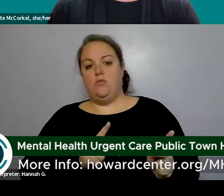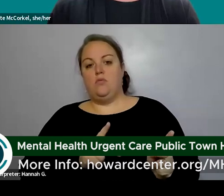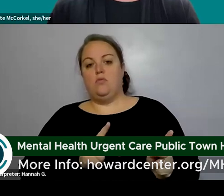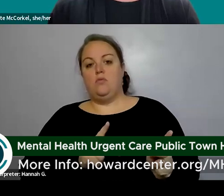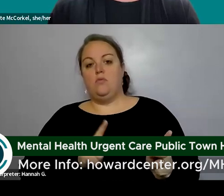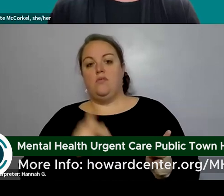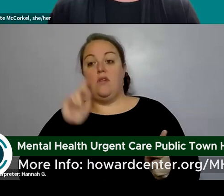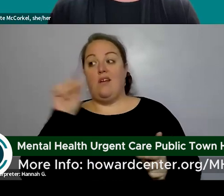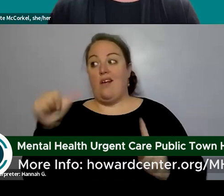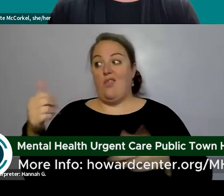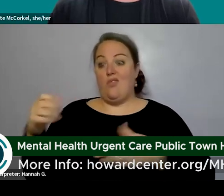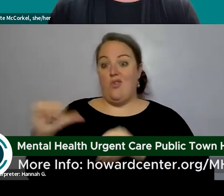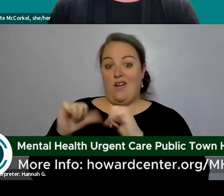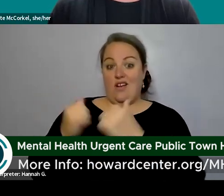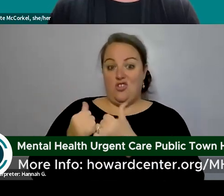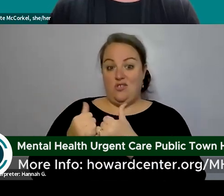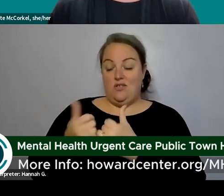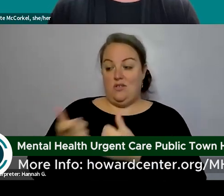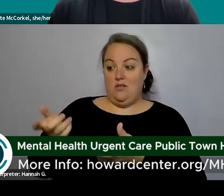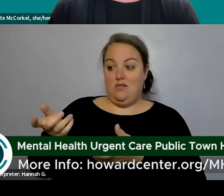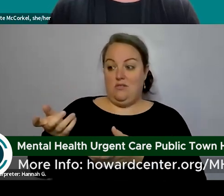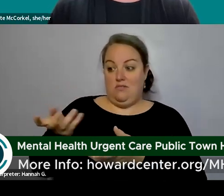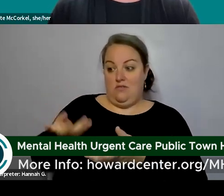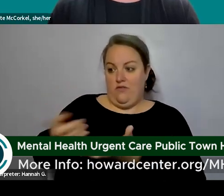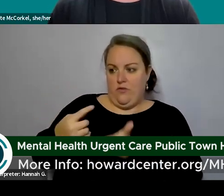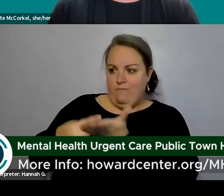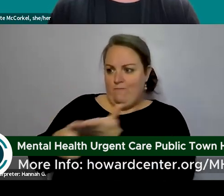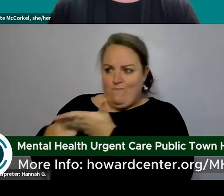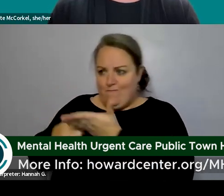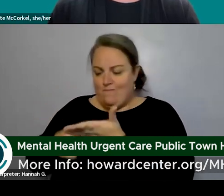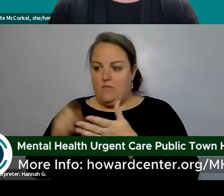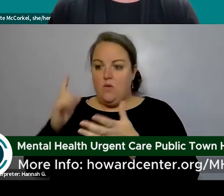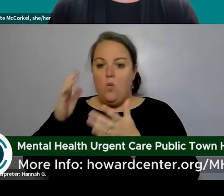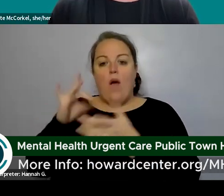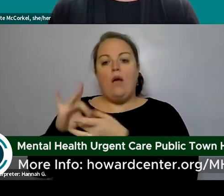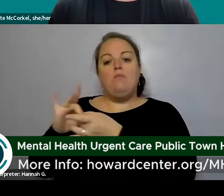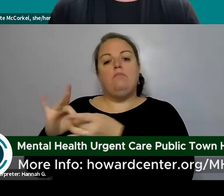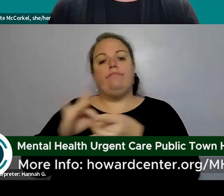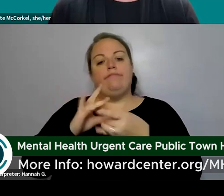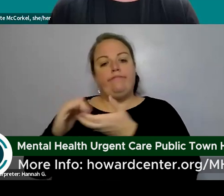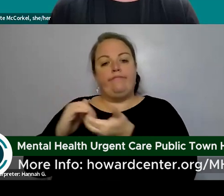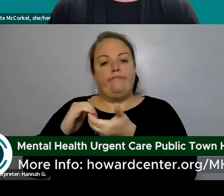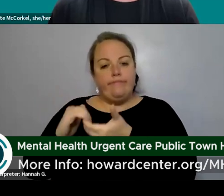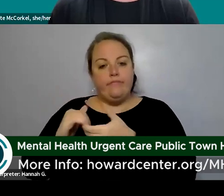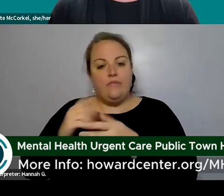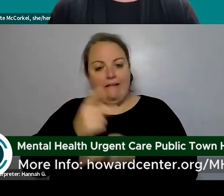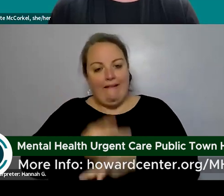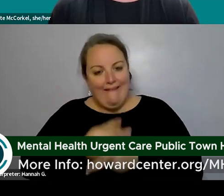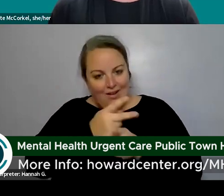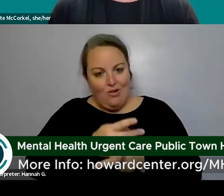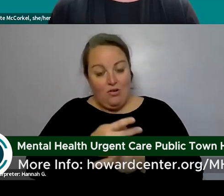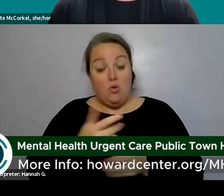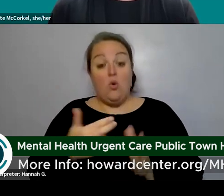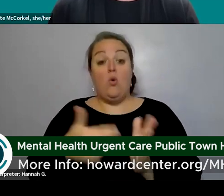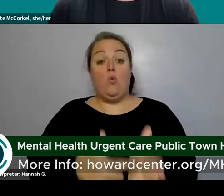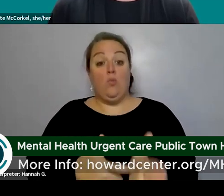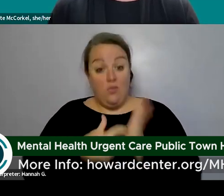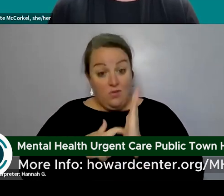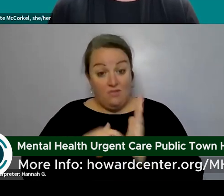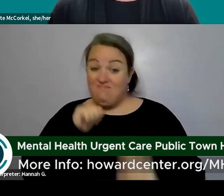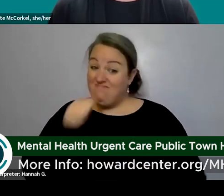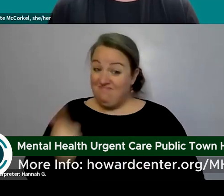partner agencies to talk amongst each other to best coordinate and collaborate care and it's not a required form